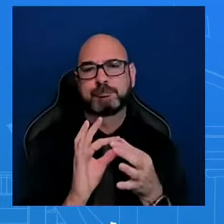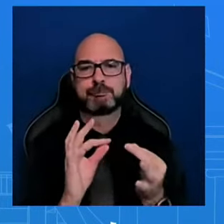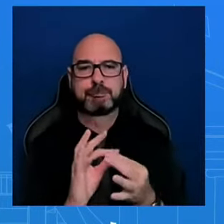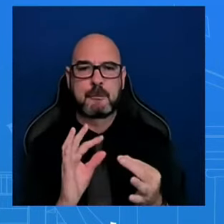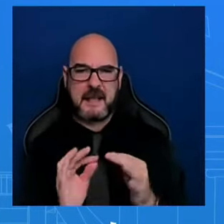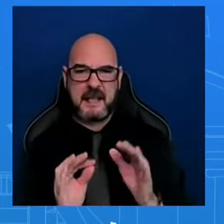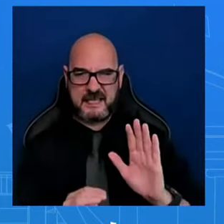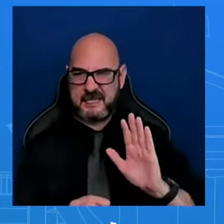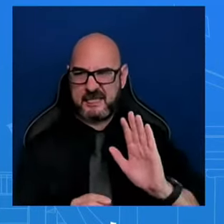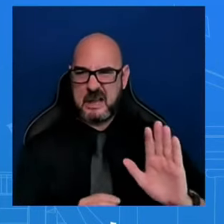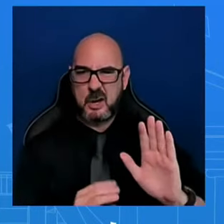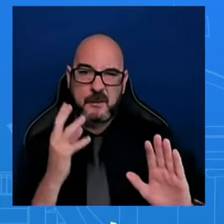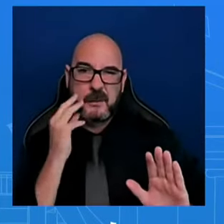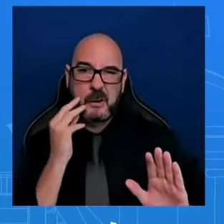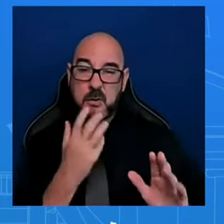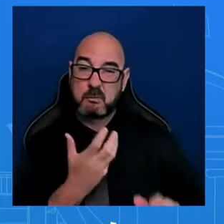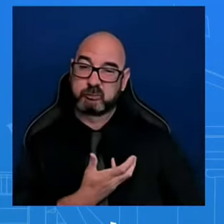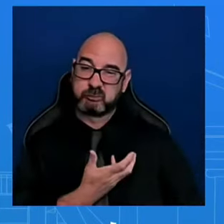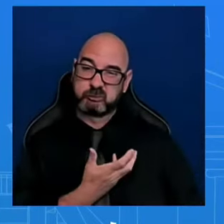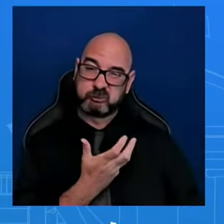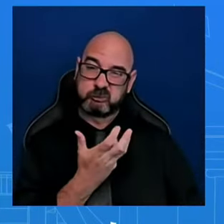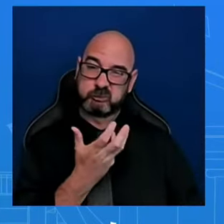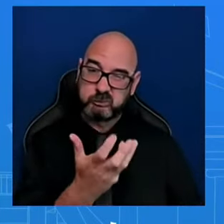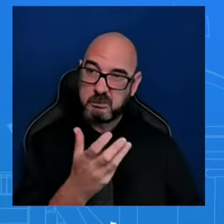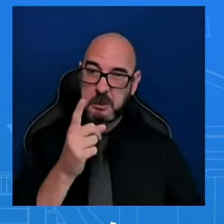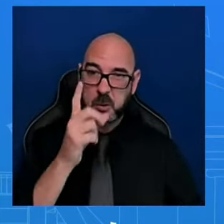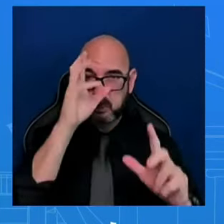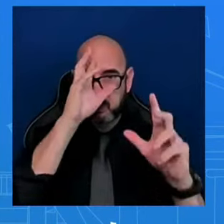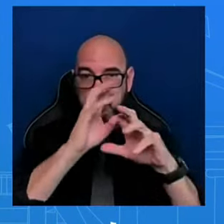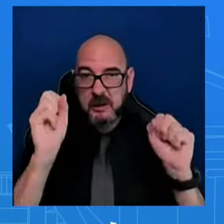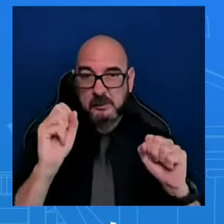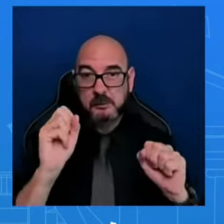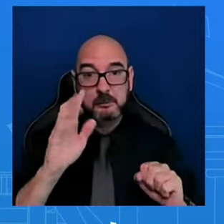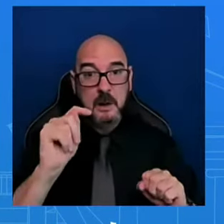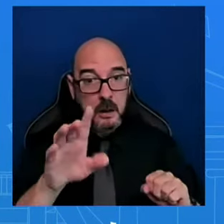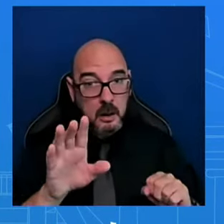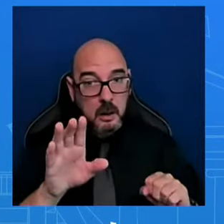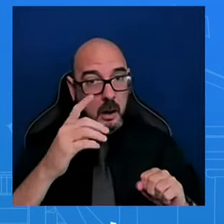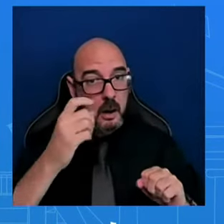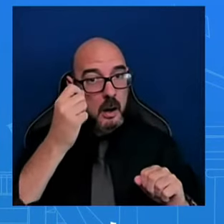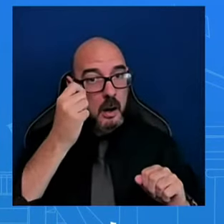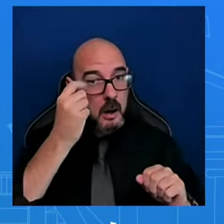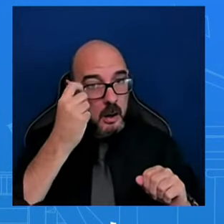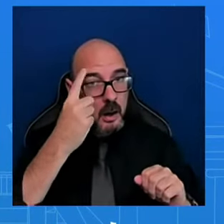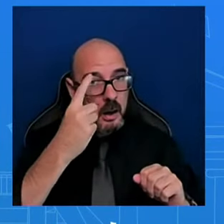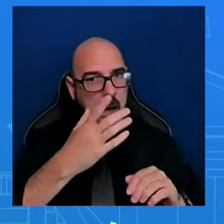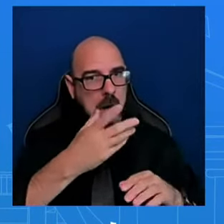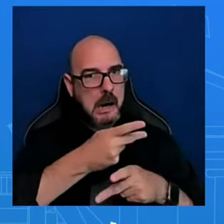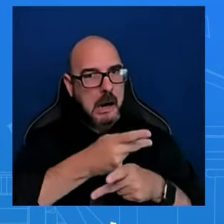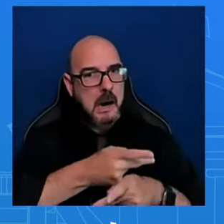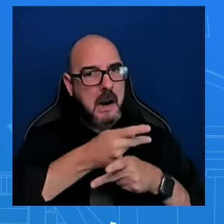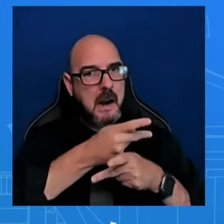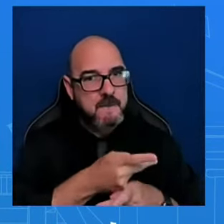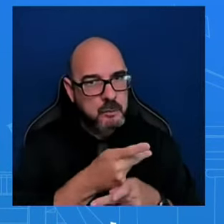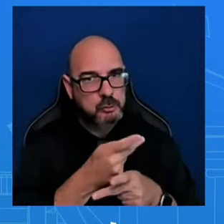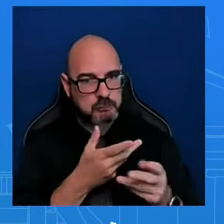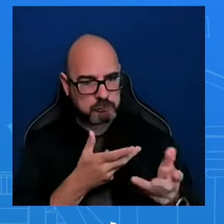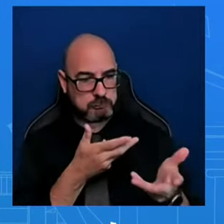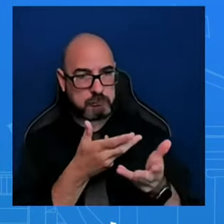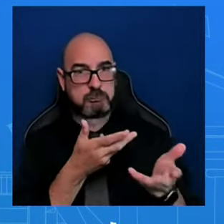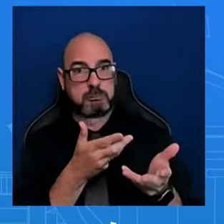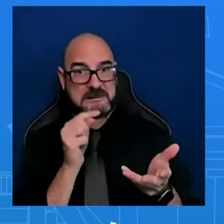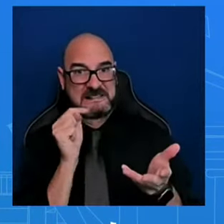that. But I also want to be really careful because we do want to keep our commitment in keeping these conversations private, and that includes the